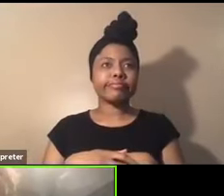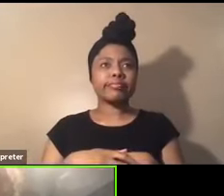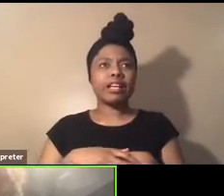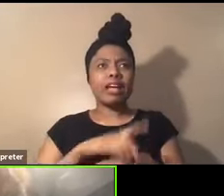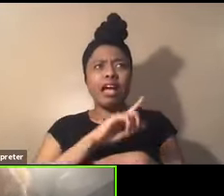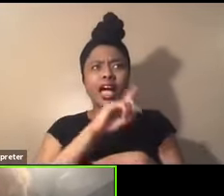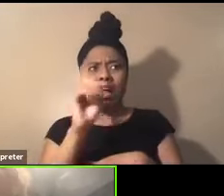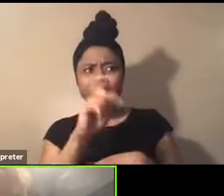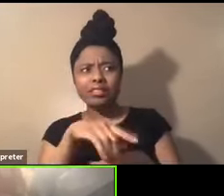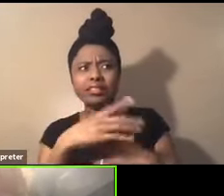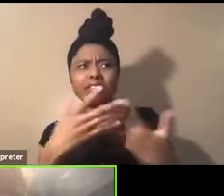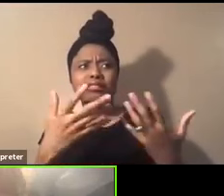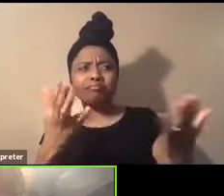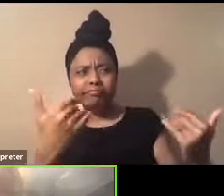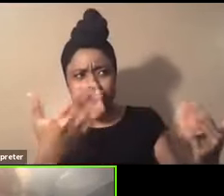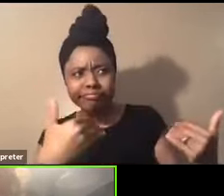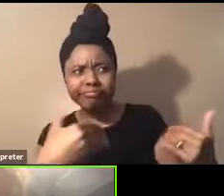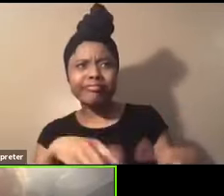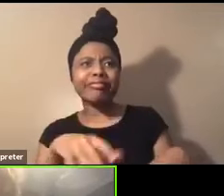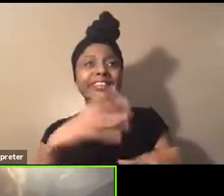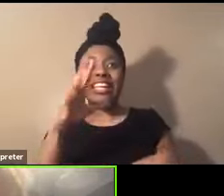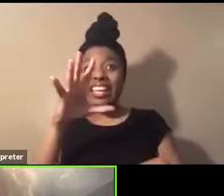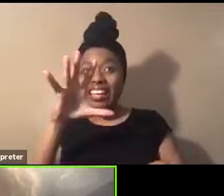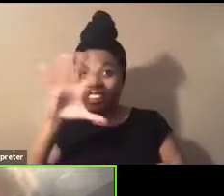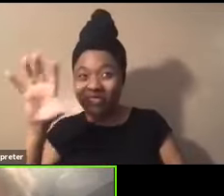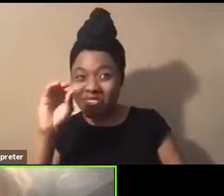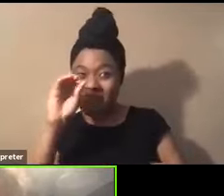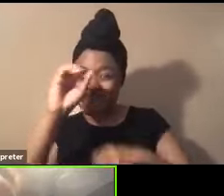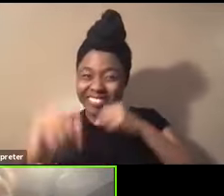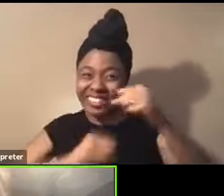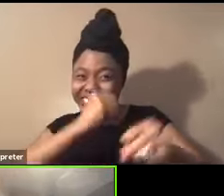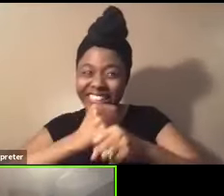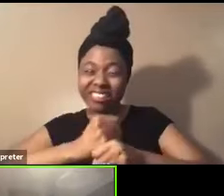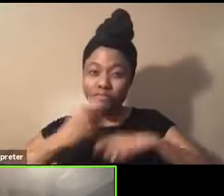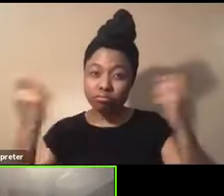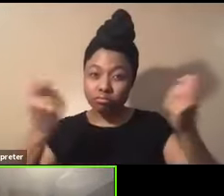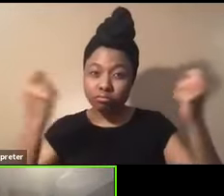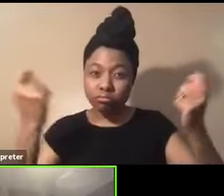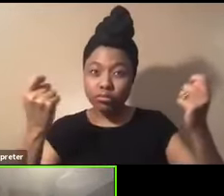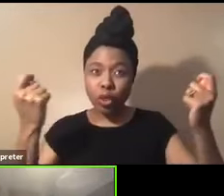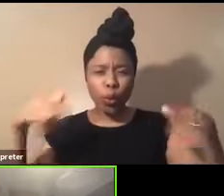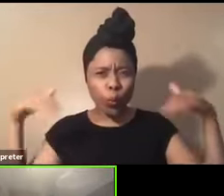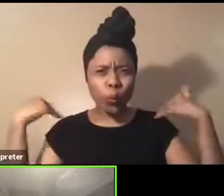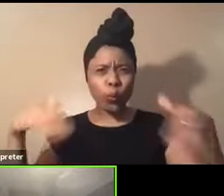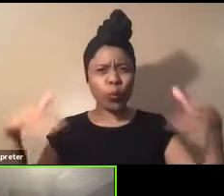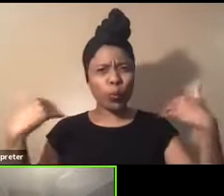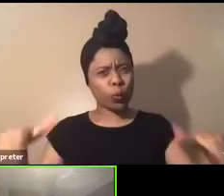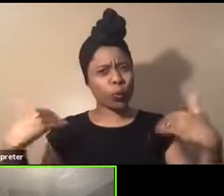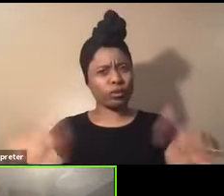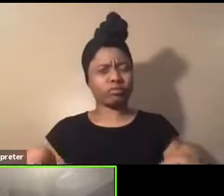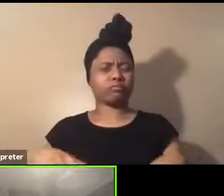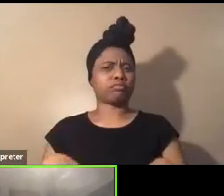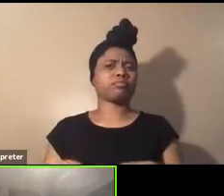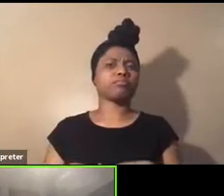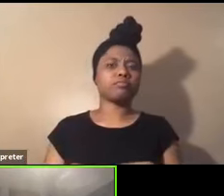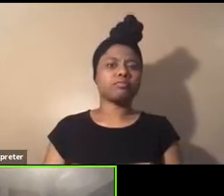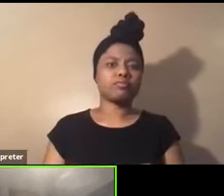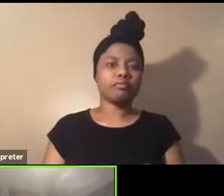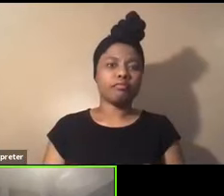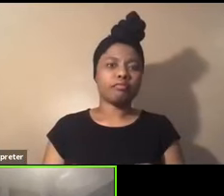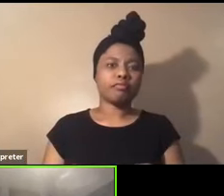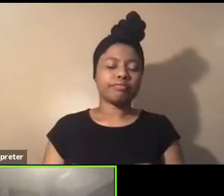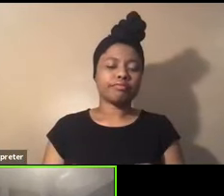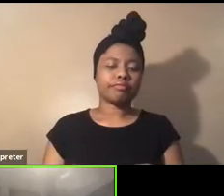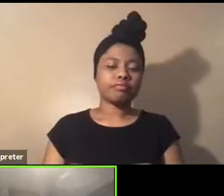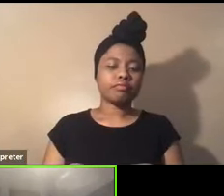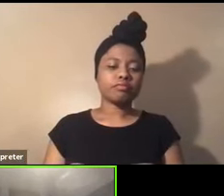come on, come on. We need to, this is our 50th anniversary celebration. That's a milestone. And, uh, you know, we're, we're talking about